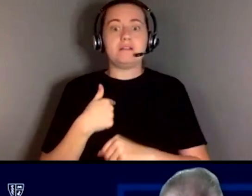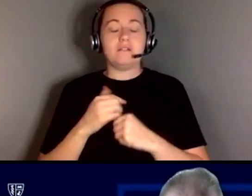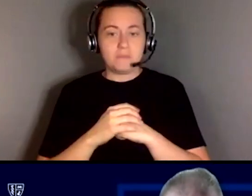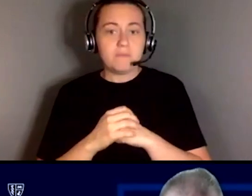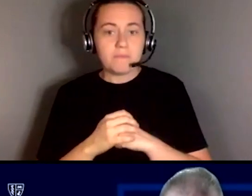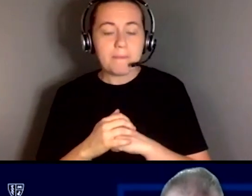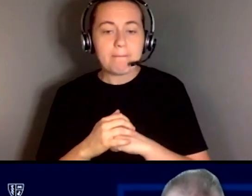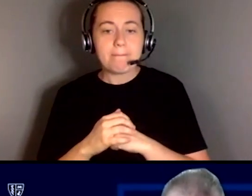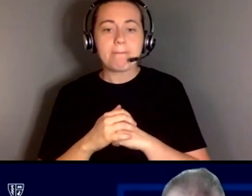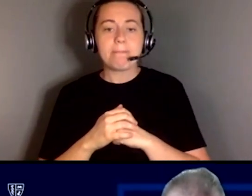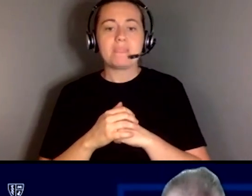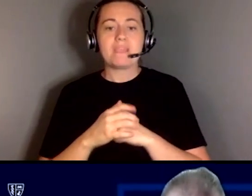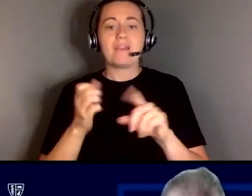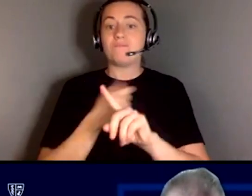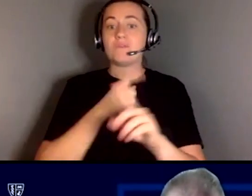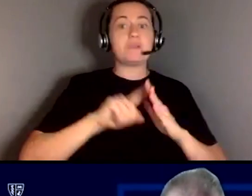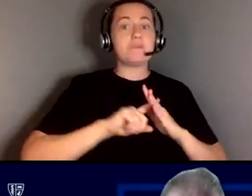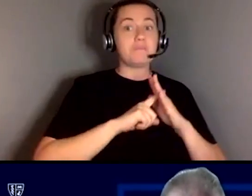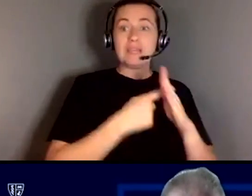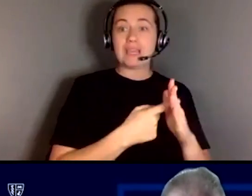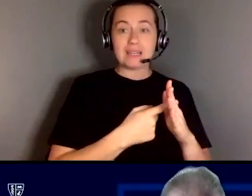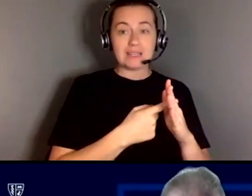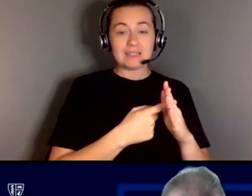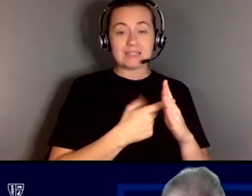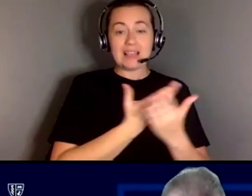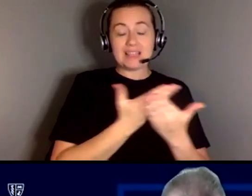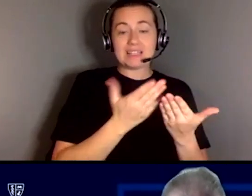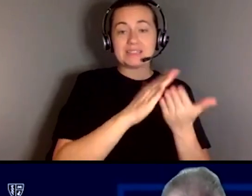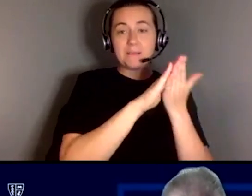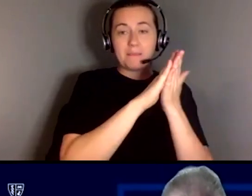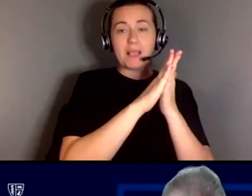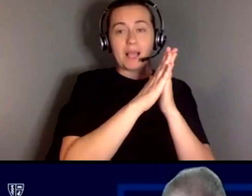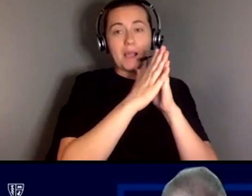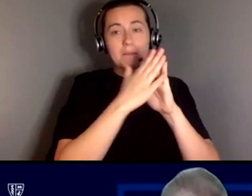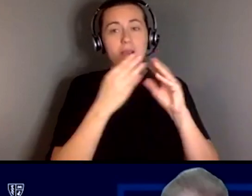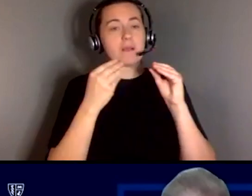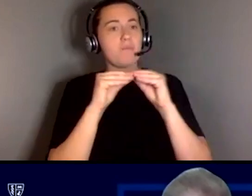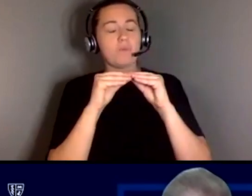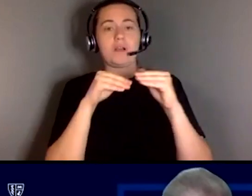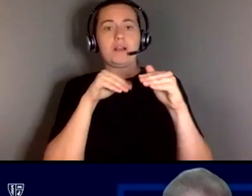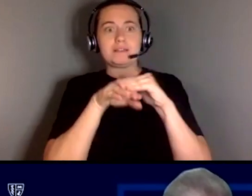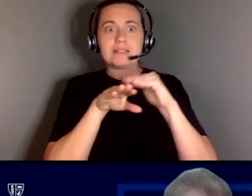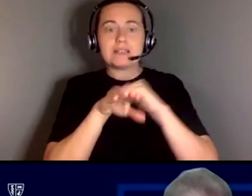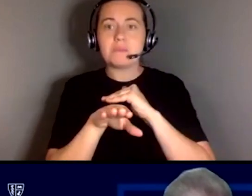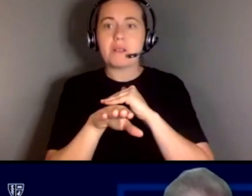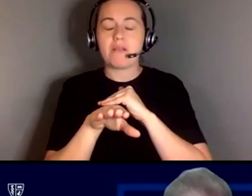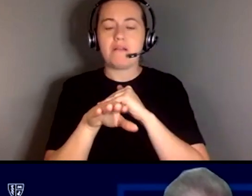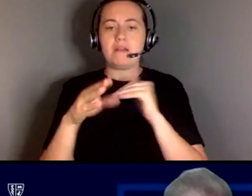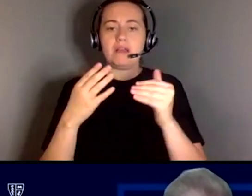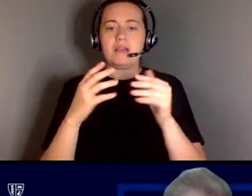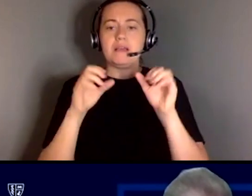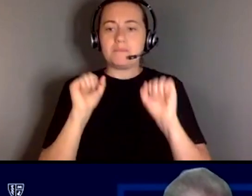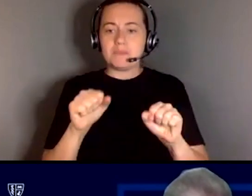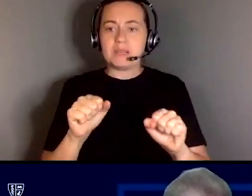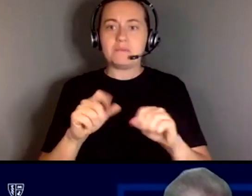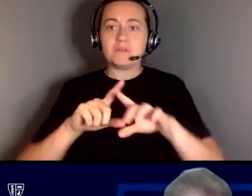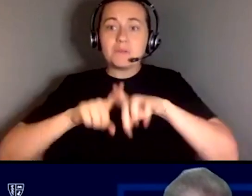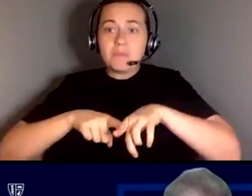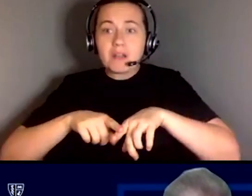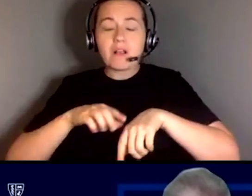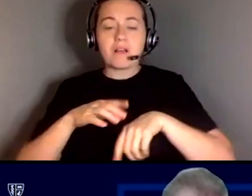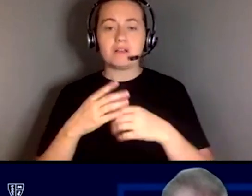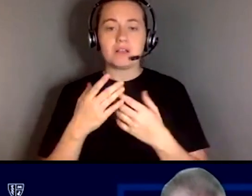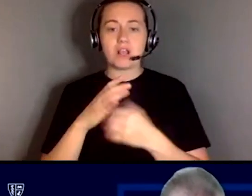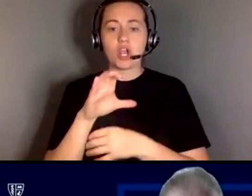the beginning of things becoming way more accessible, of being able to rely on curb